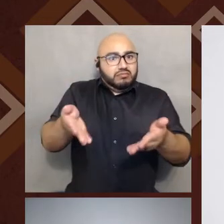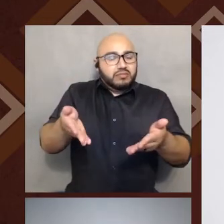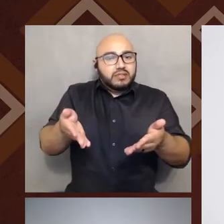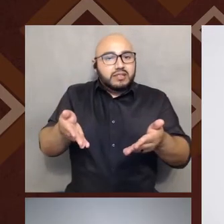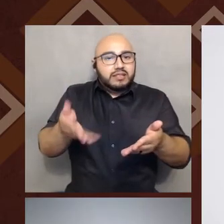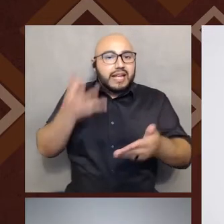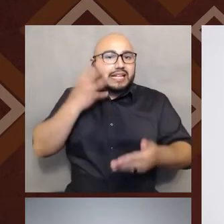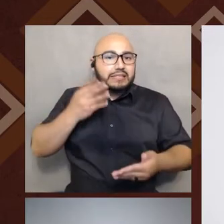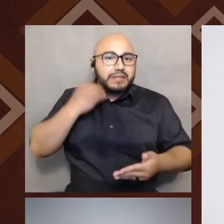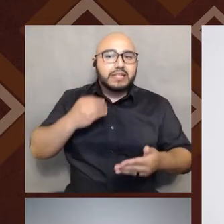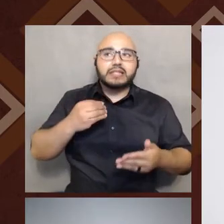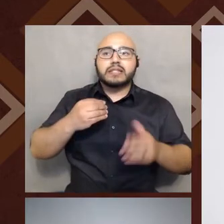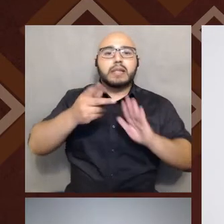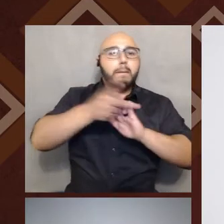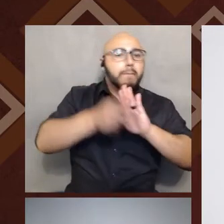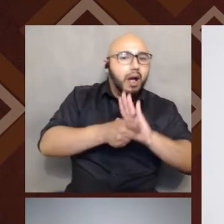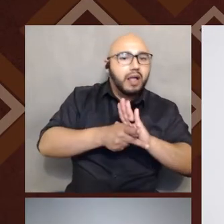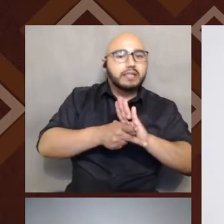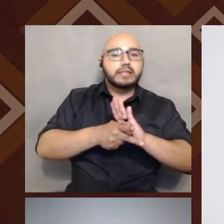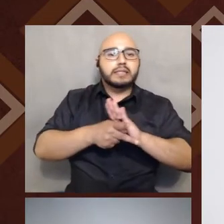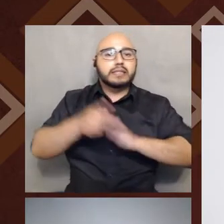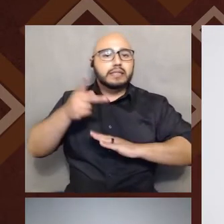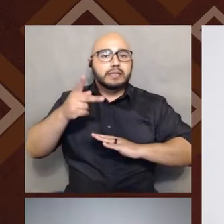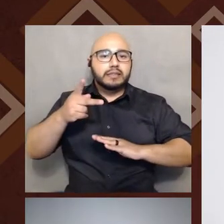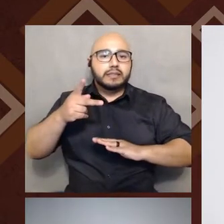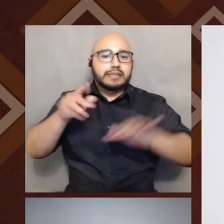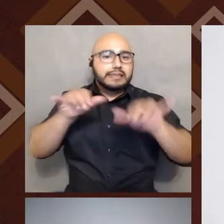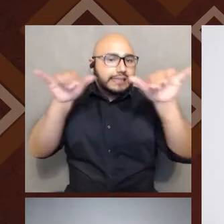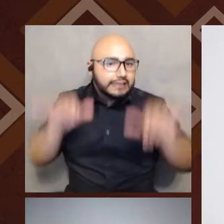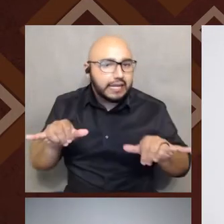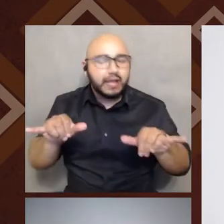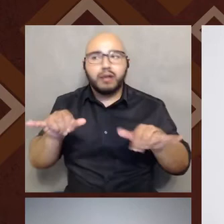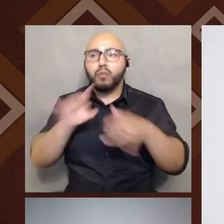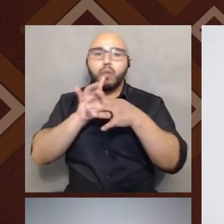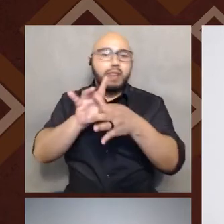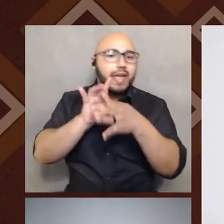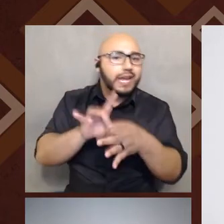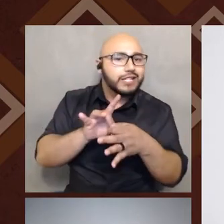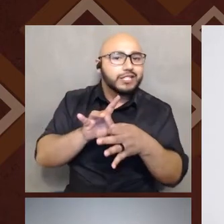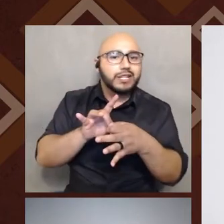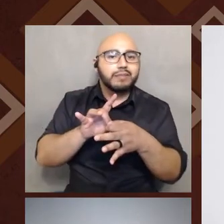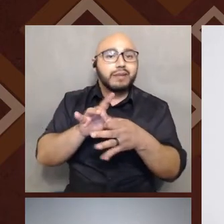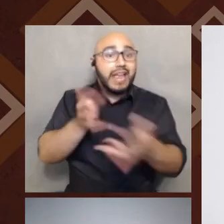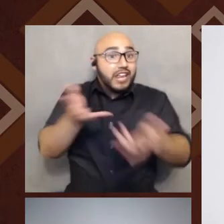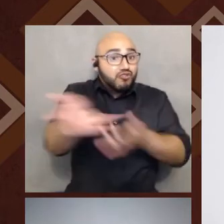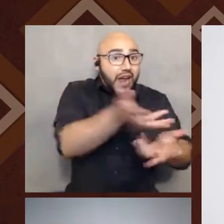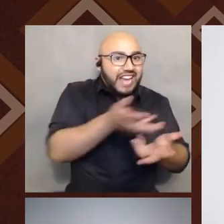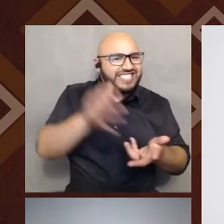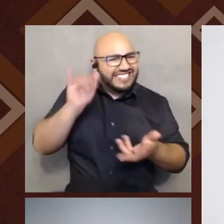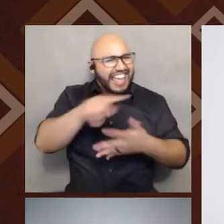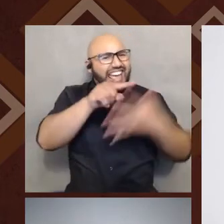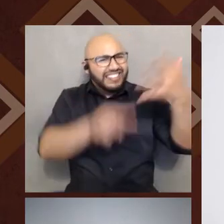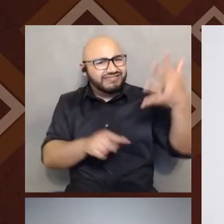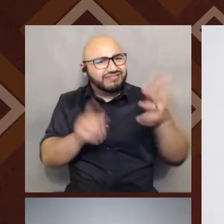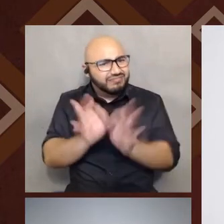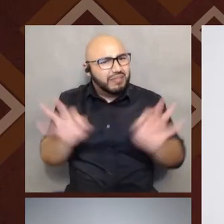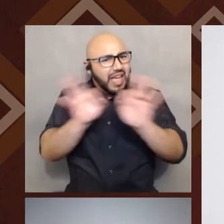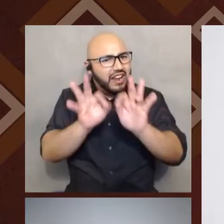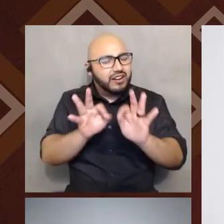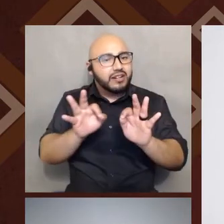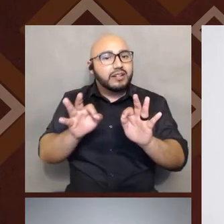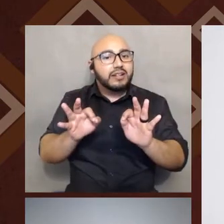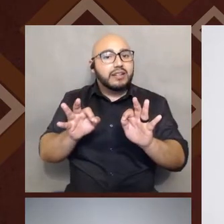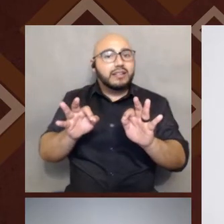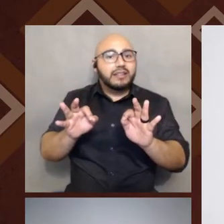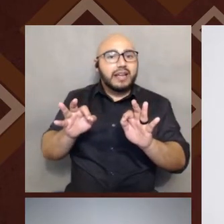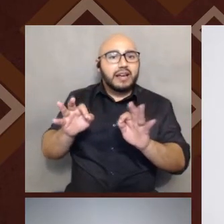policy systems, relationships, interactions, they matter. And there's research out there that is documenting the ways in which